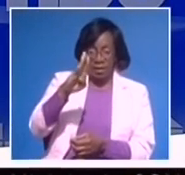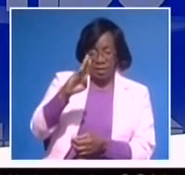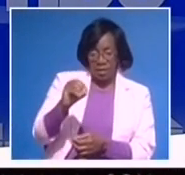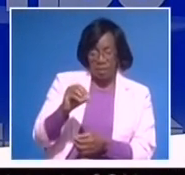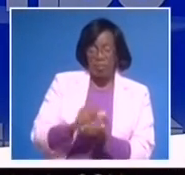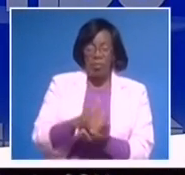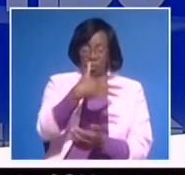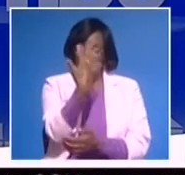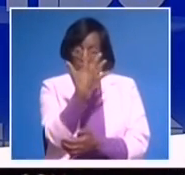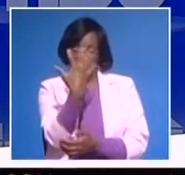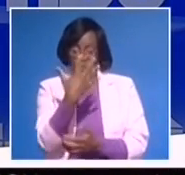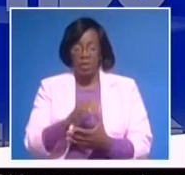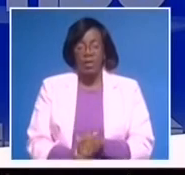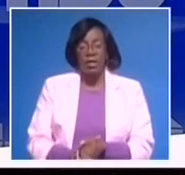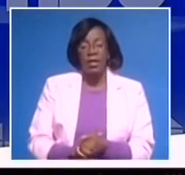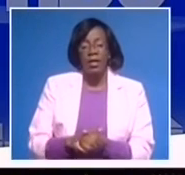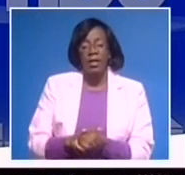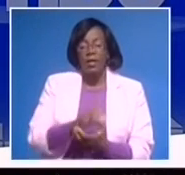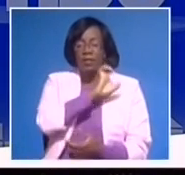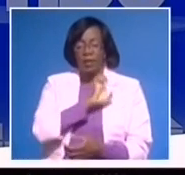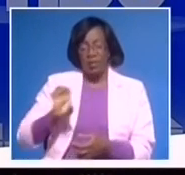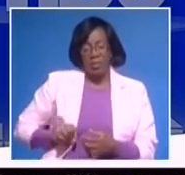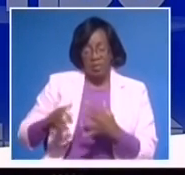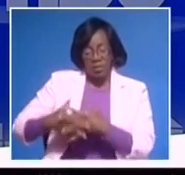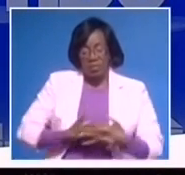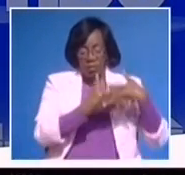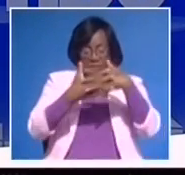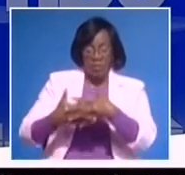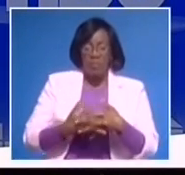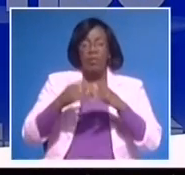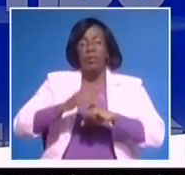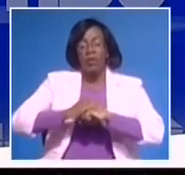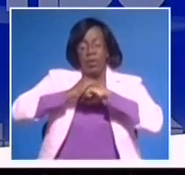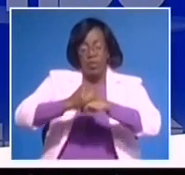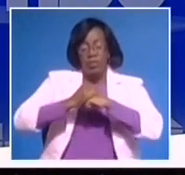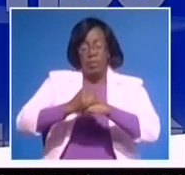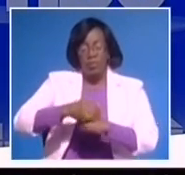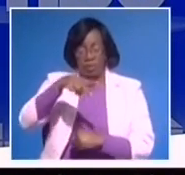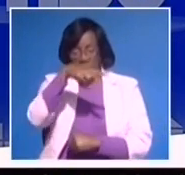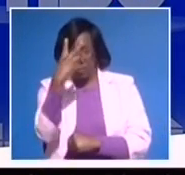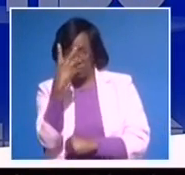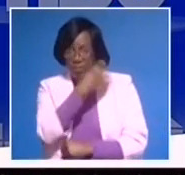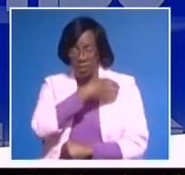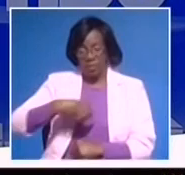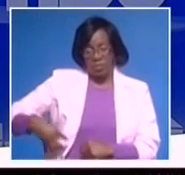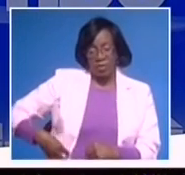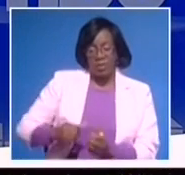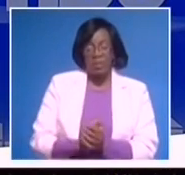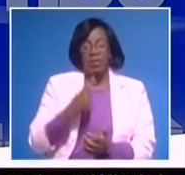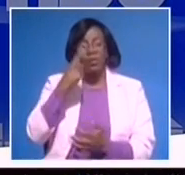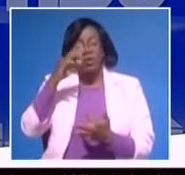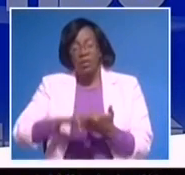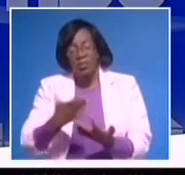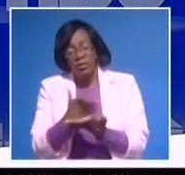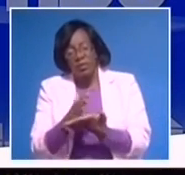Iambo on his new position as Vice President of the country and highlighted some areas of cooperation between the two nations.